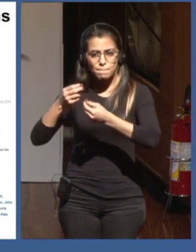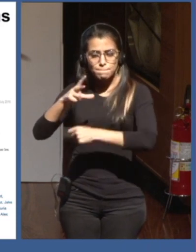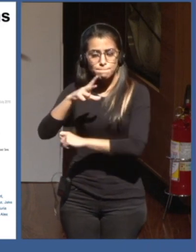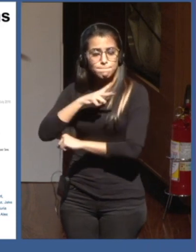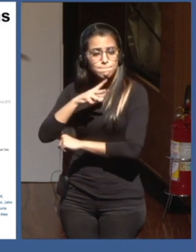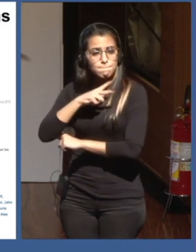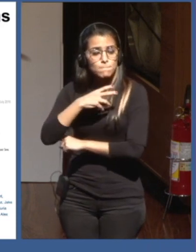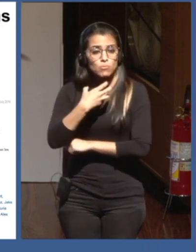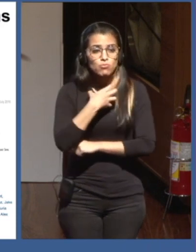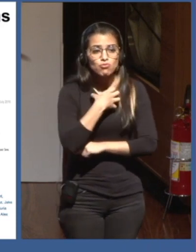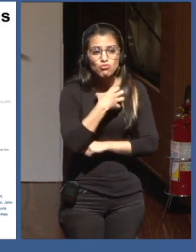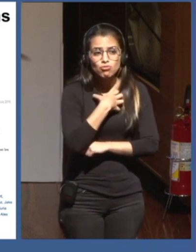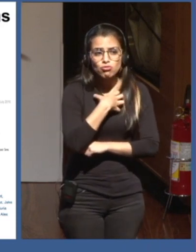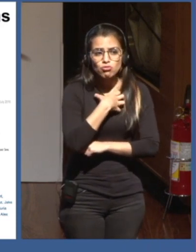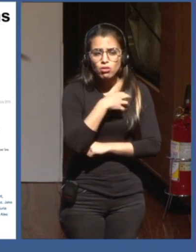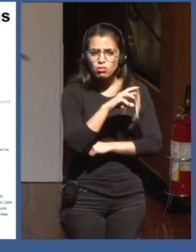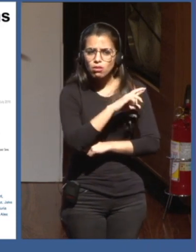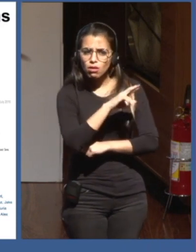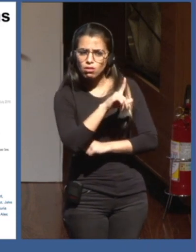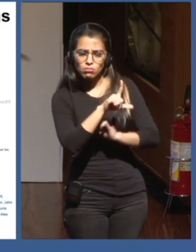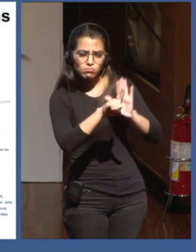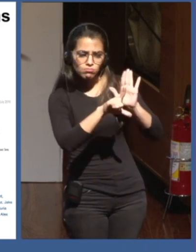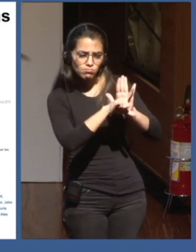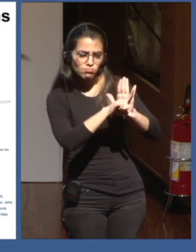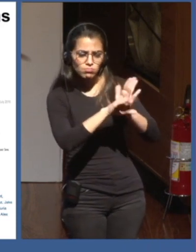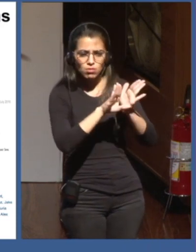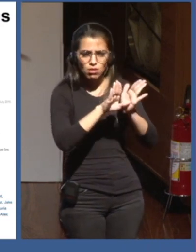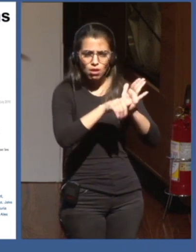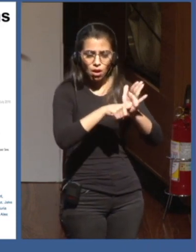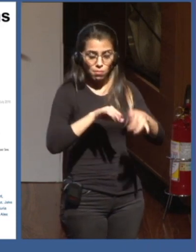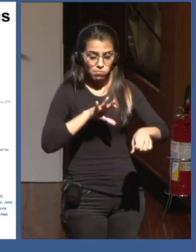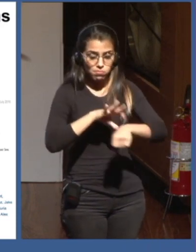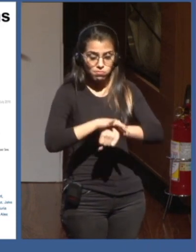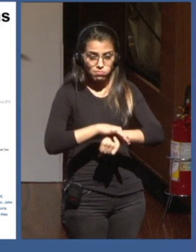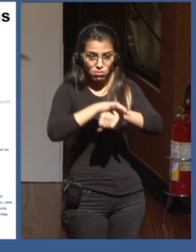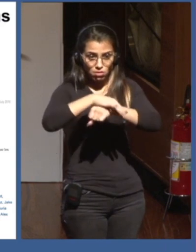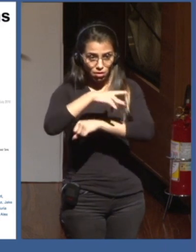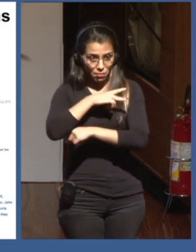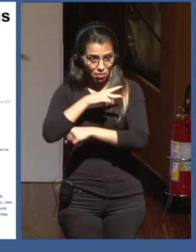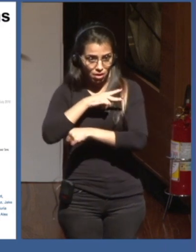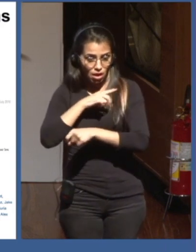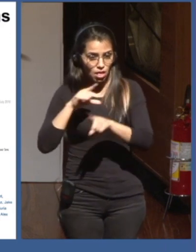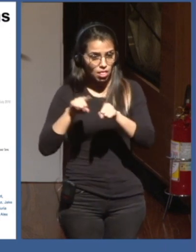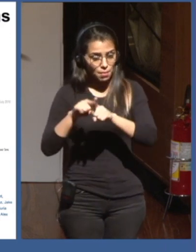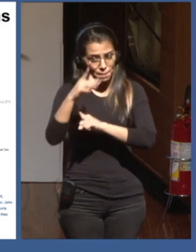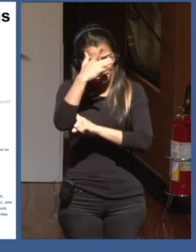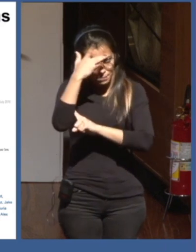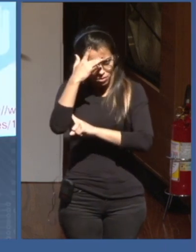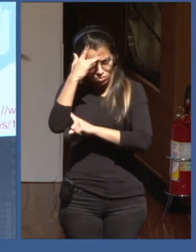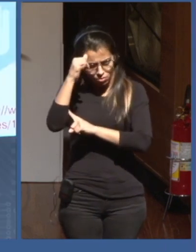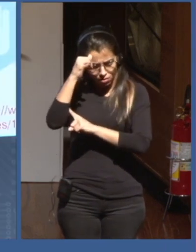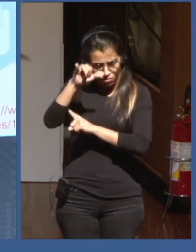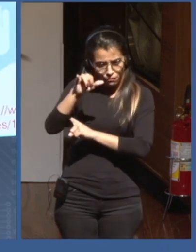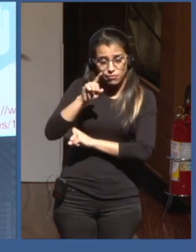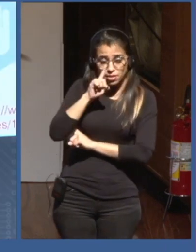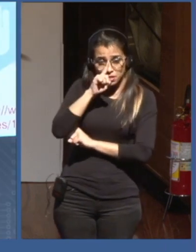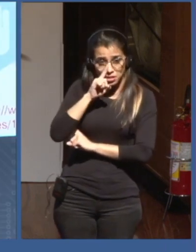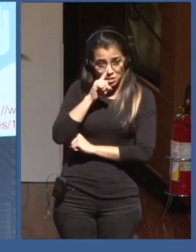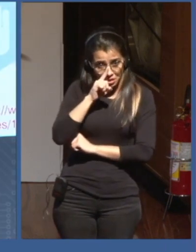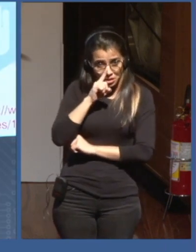privacy, that does not put people at risk, in ways that do not enhance rather than reduce